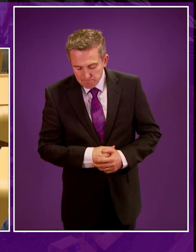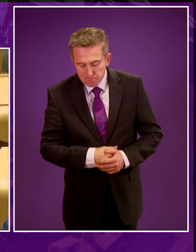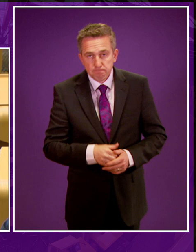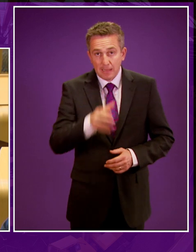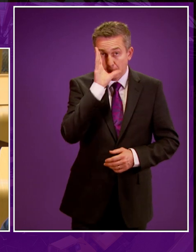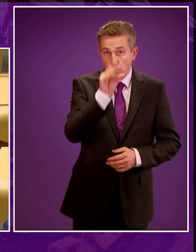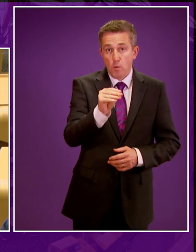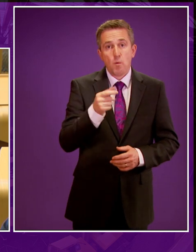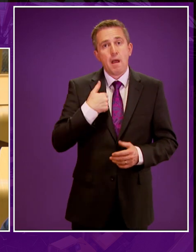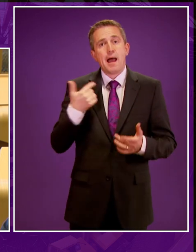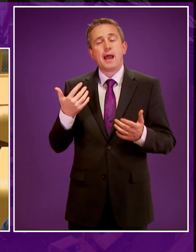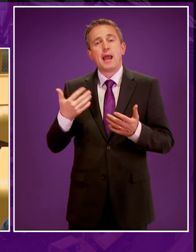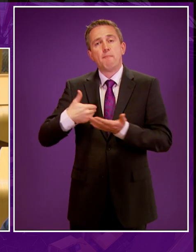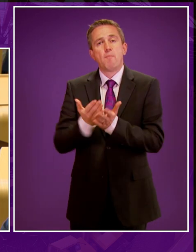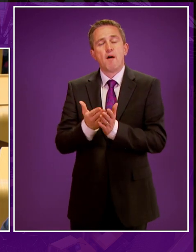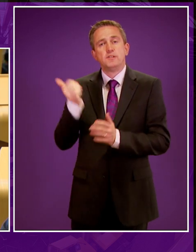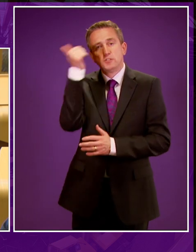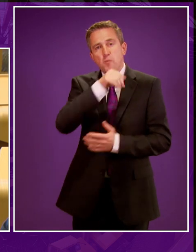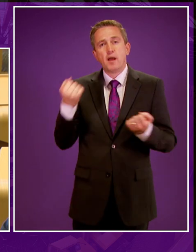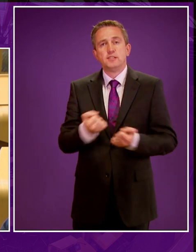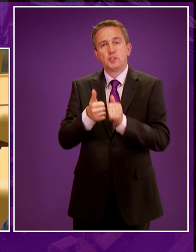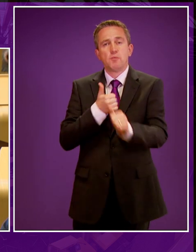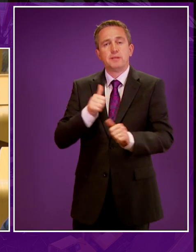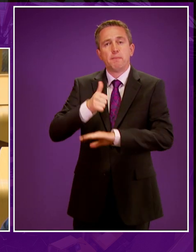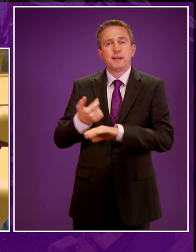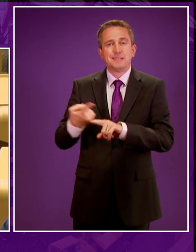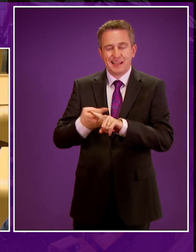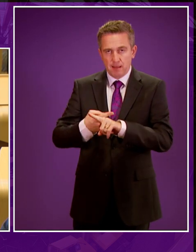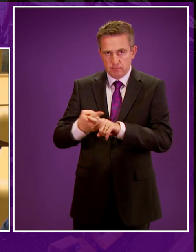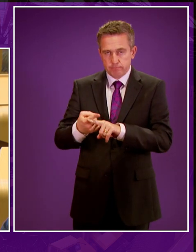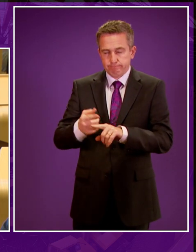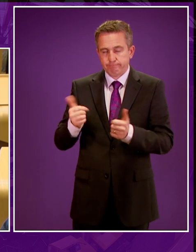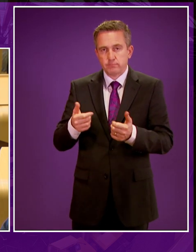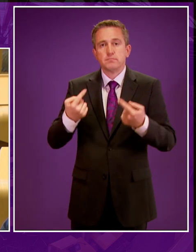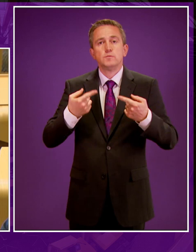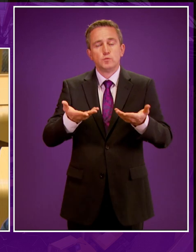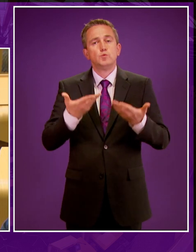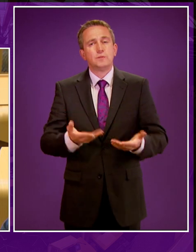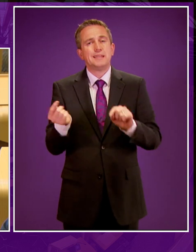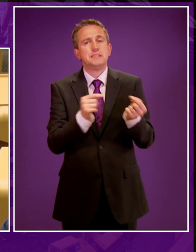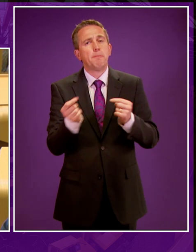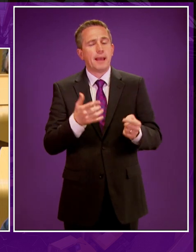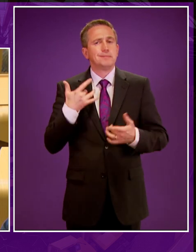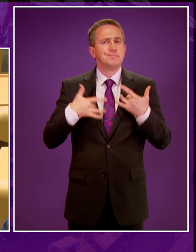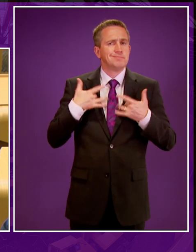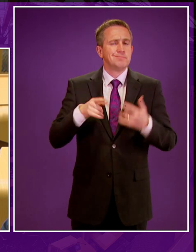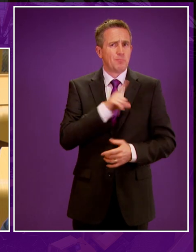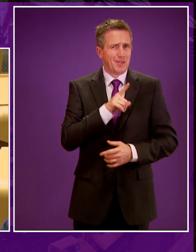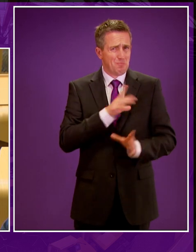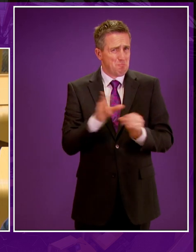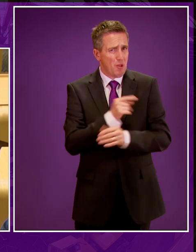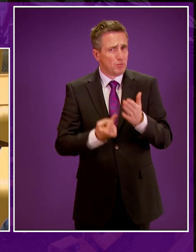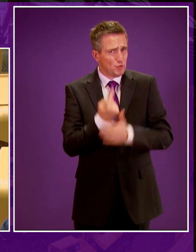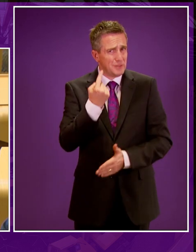relation to a smart energy company based in England. Today's debate is important for a number of reasons, including the significant missed opportunity for the economy